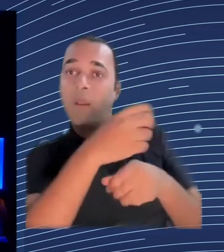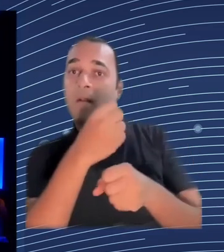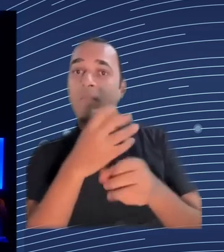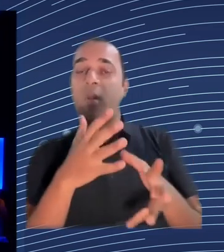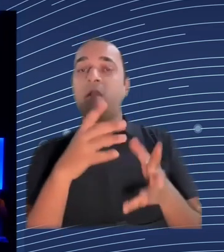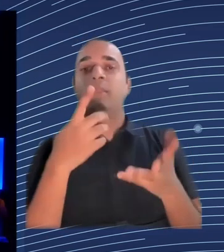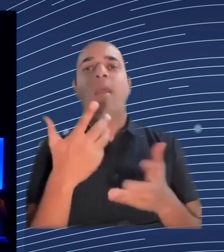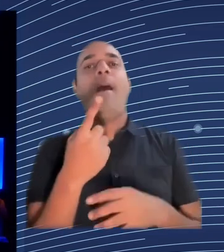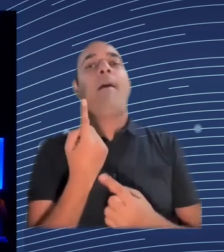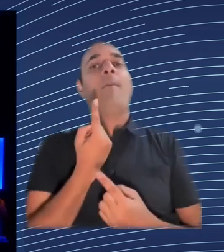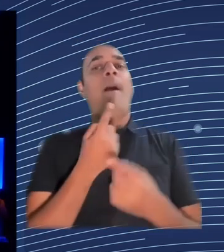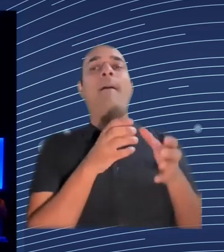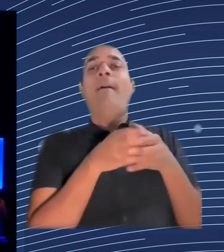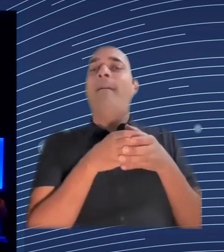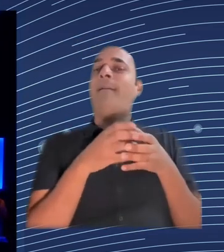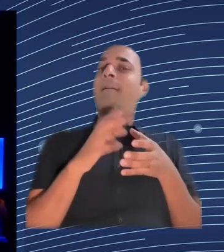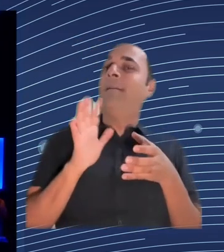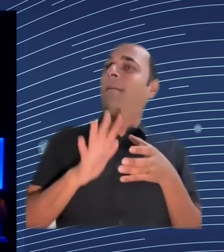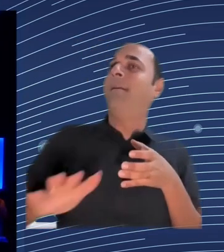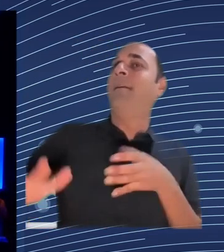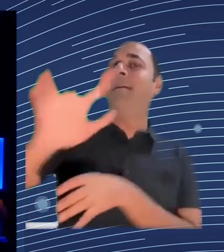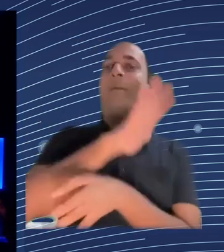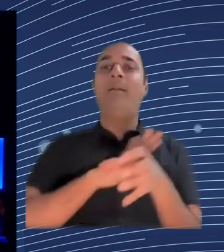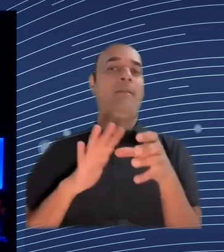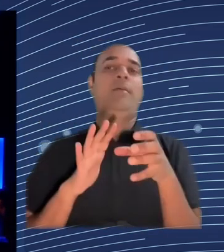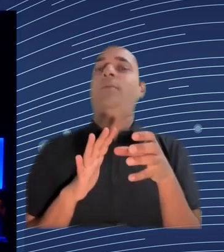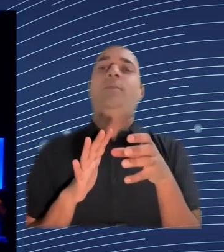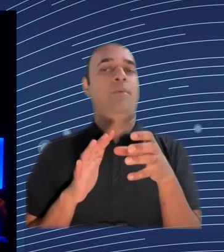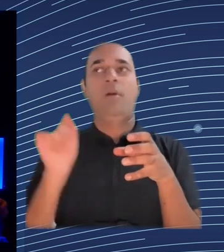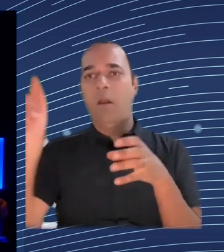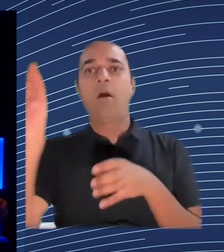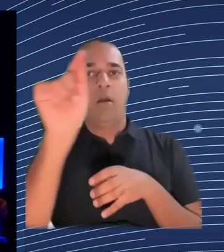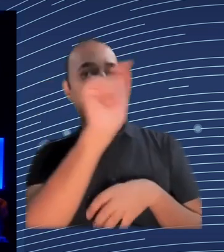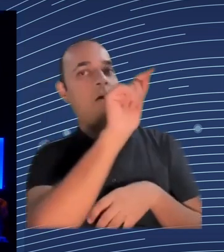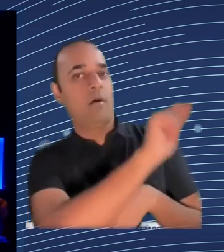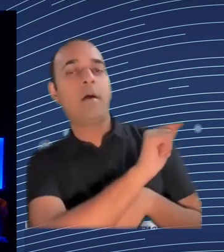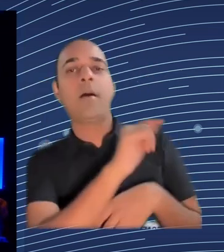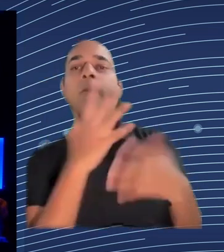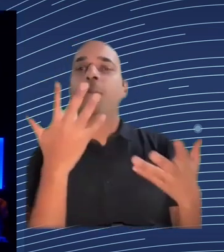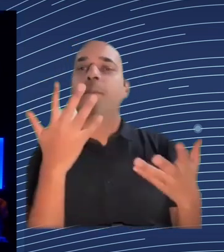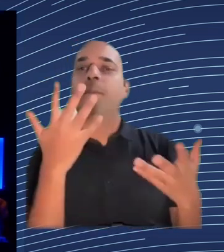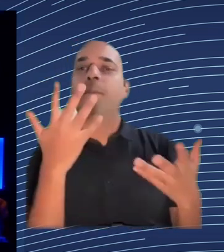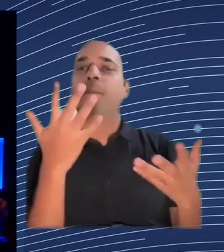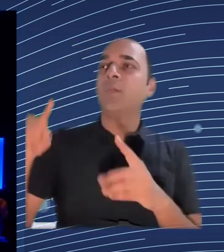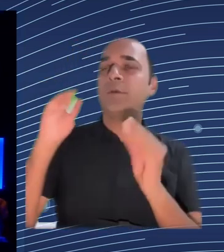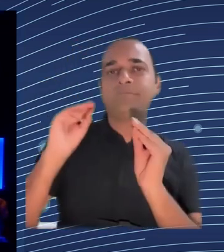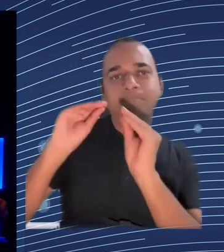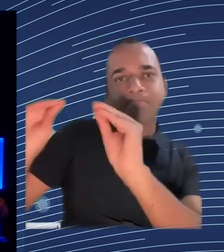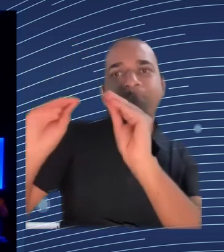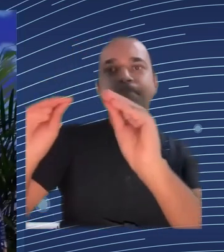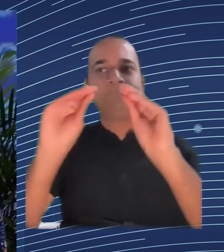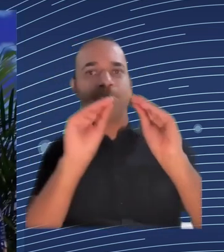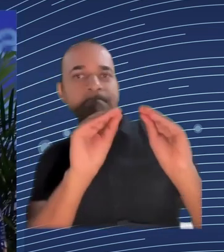James in your view from more the workers perspective what concretely is needed to